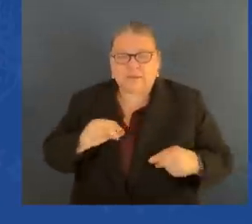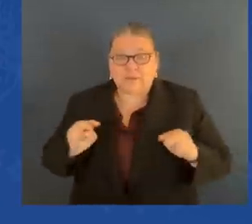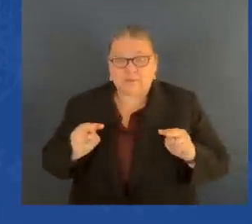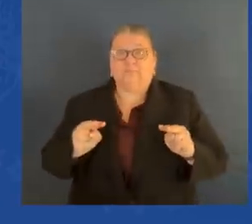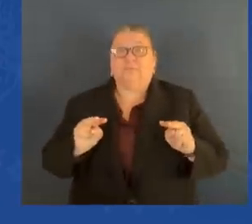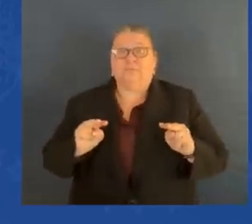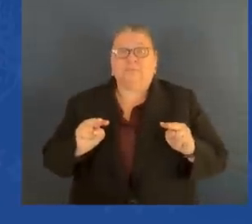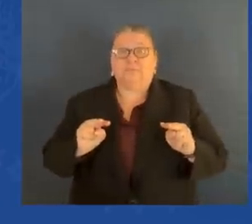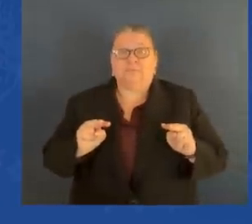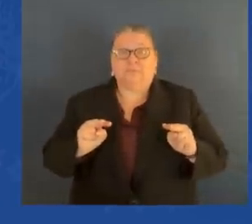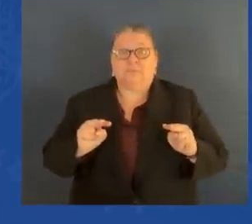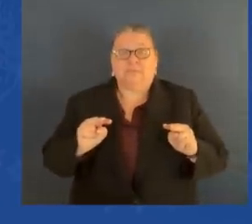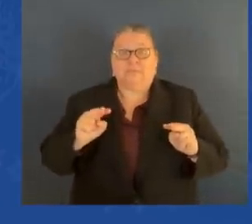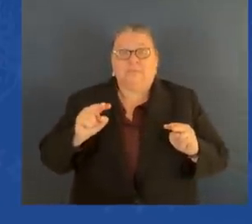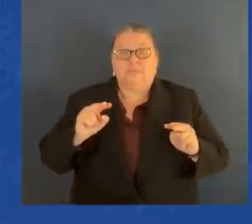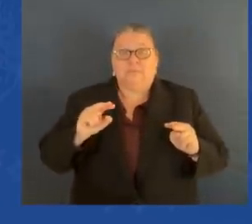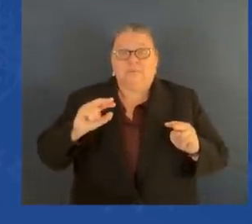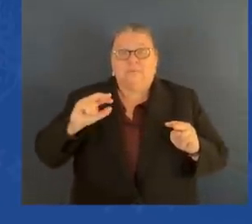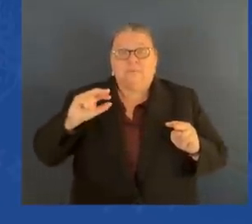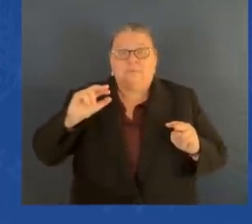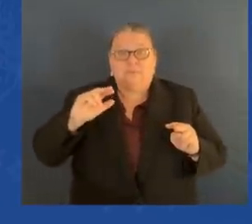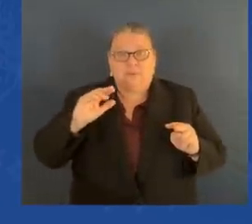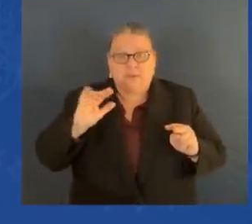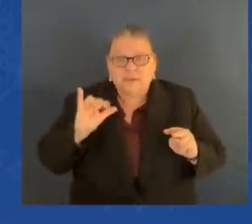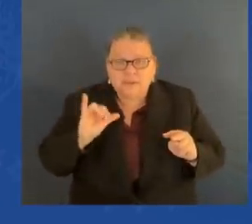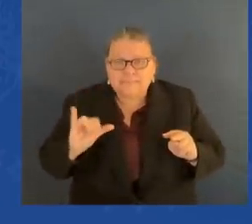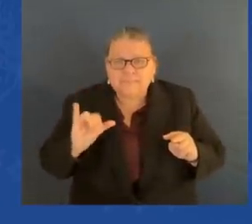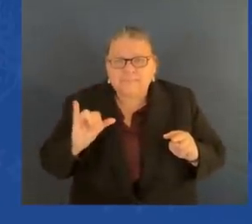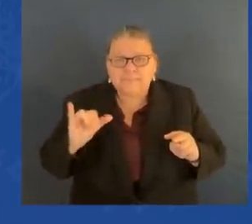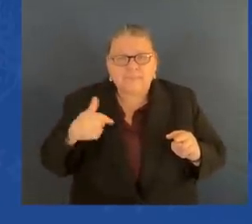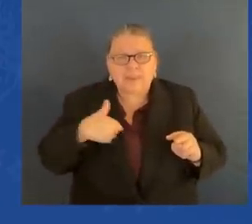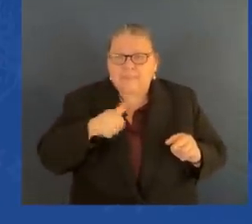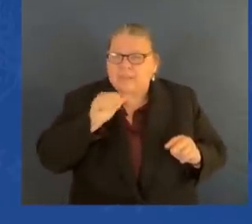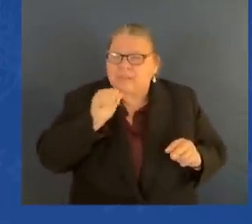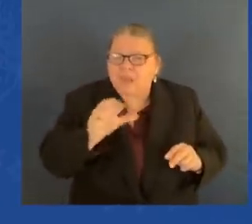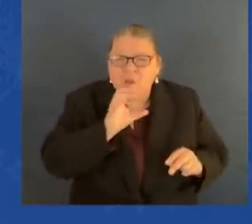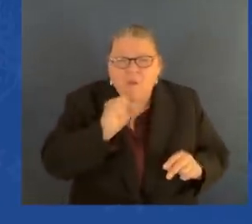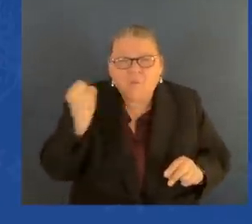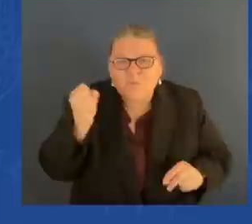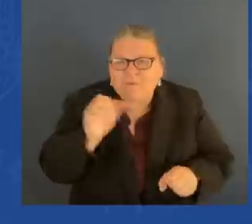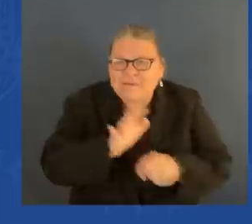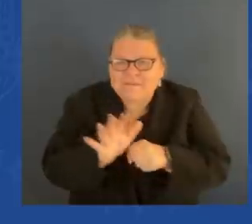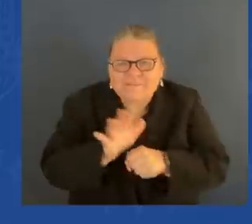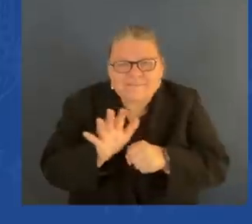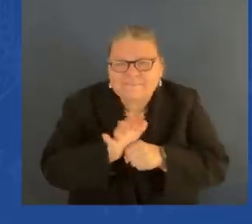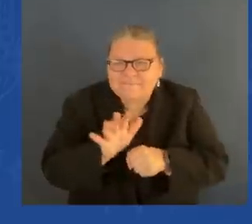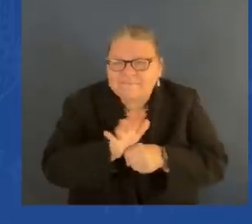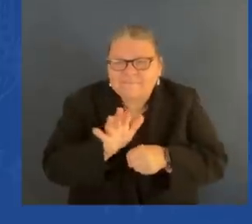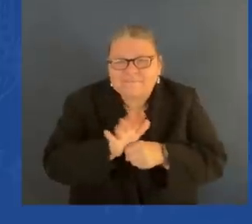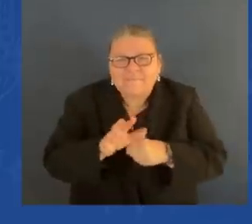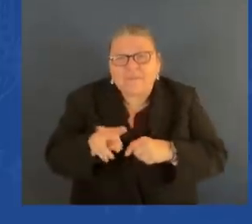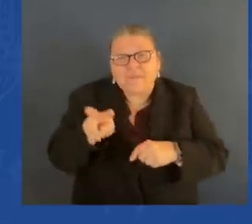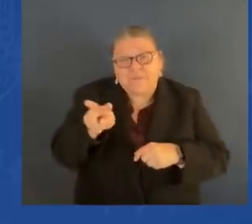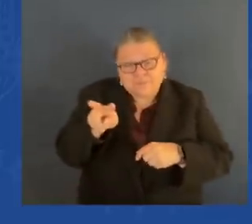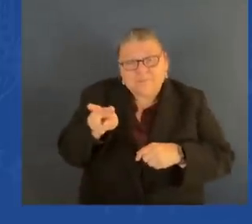sir, I said, I'm not old enough. He said, Joe, you obviously didn't do very well in constitutional law.